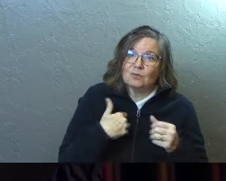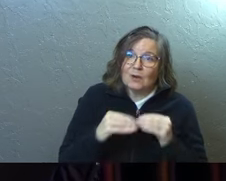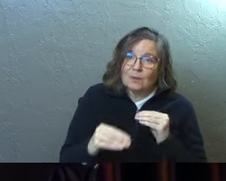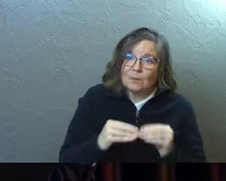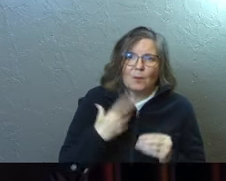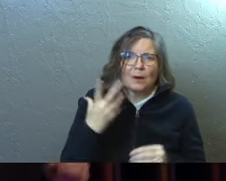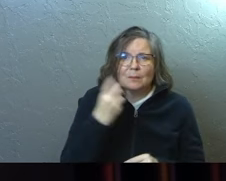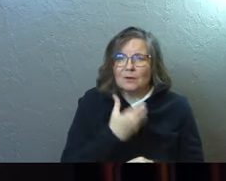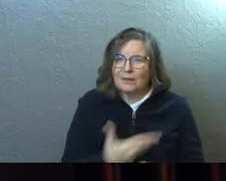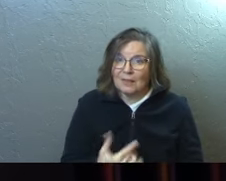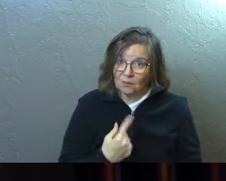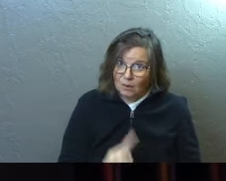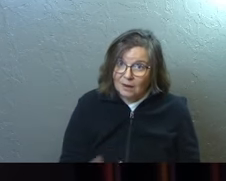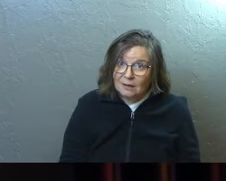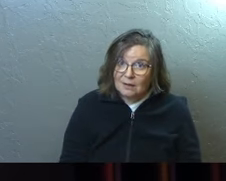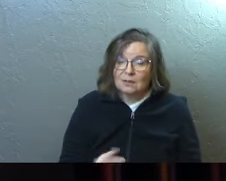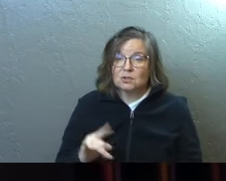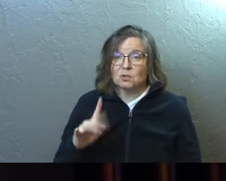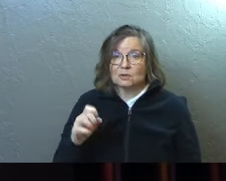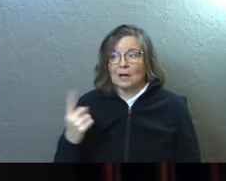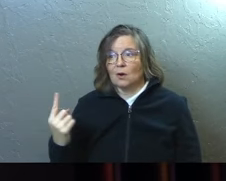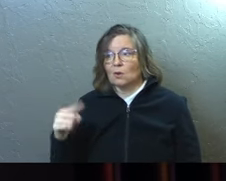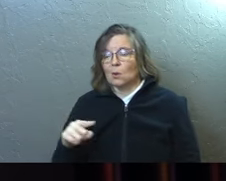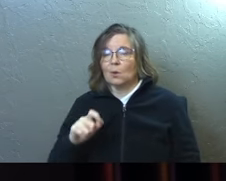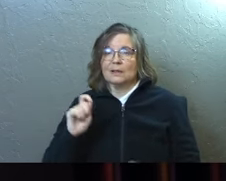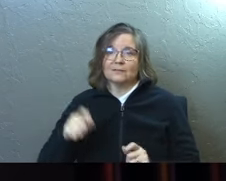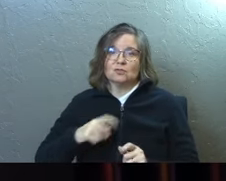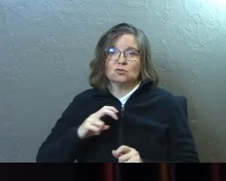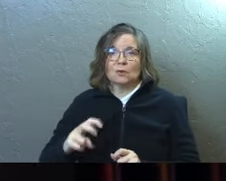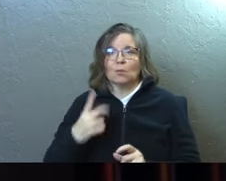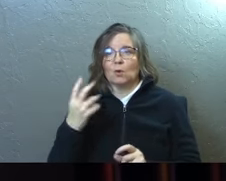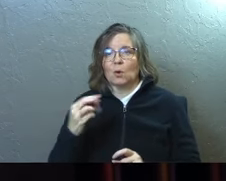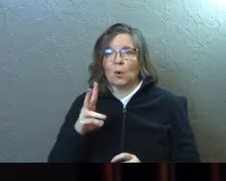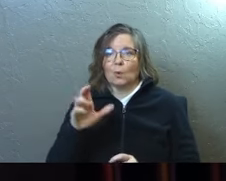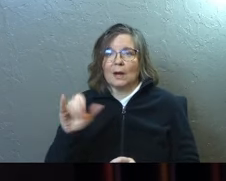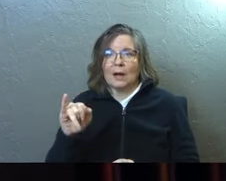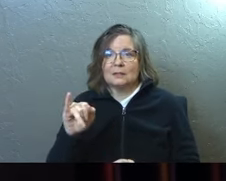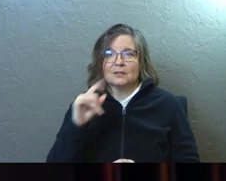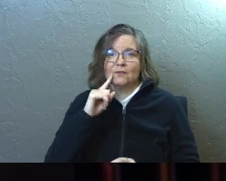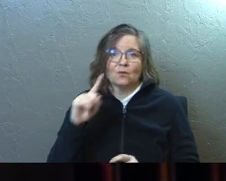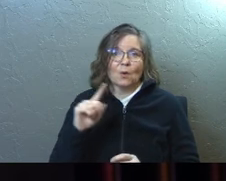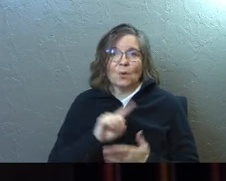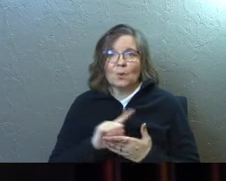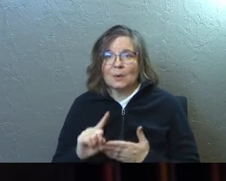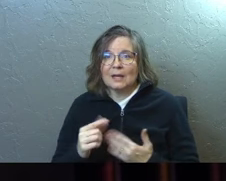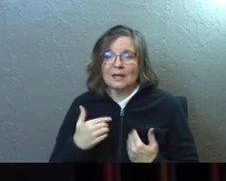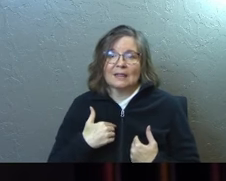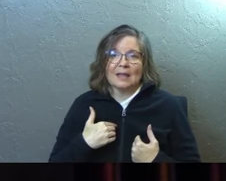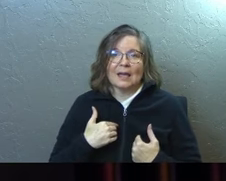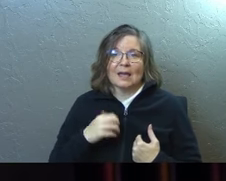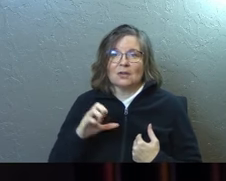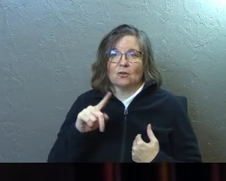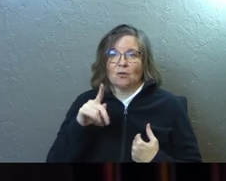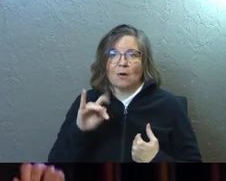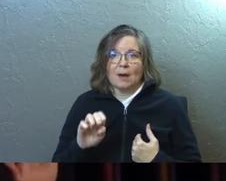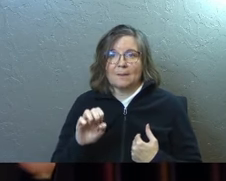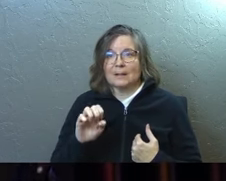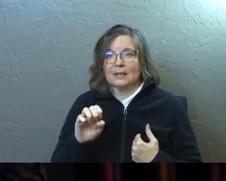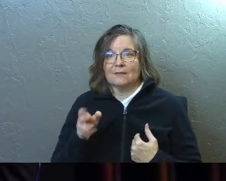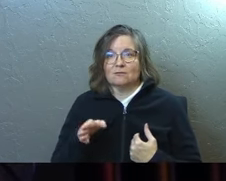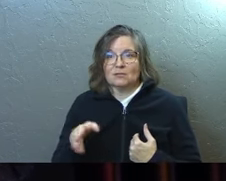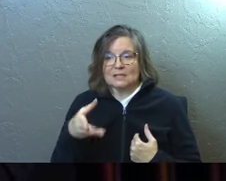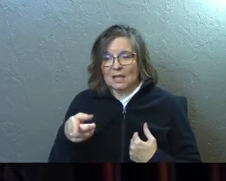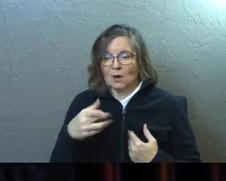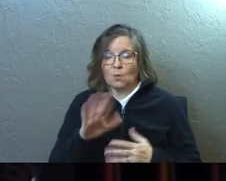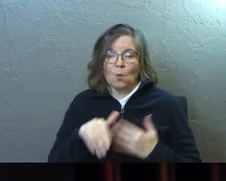to repair. What a beautiful thing, right? So Jake and I are going to this fishing trip and we would go to Wisconsin for a week and they had the crappie spawn up there and,